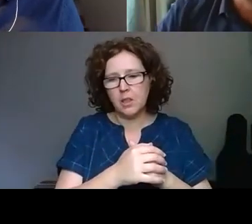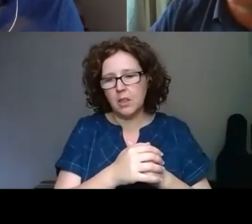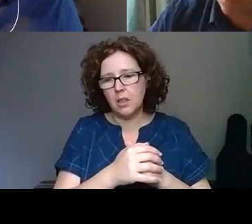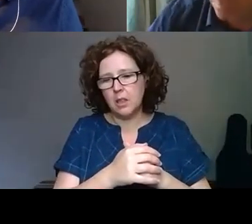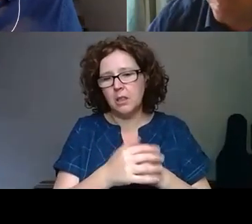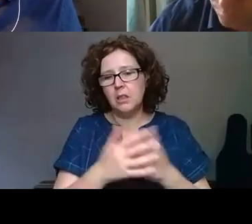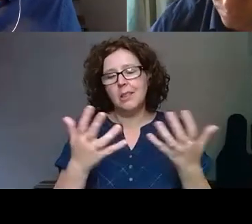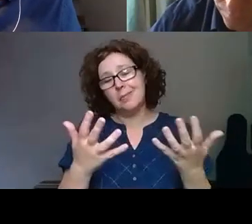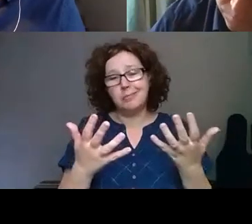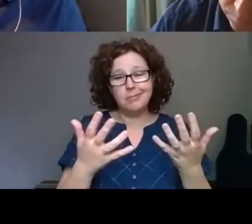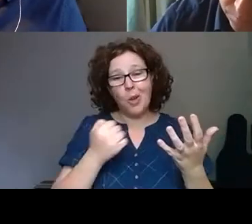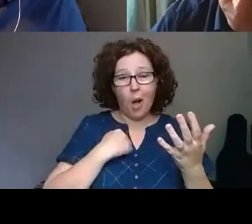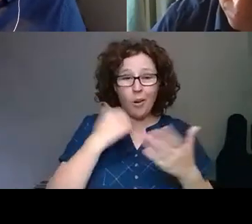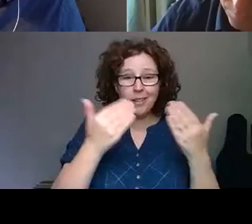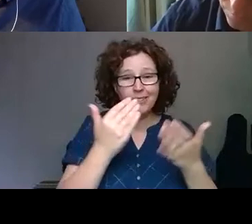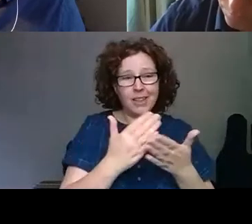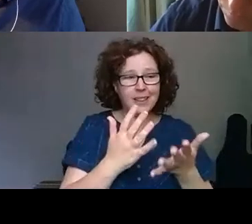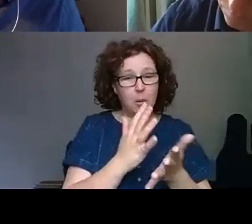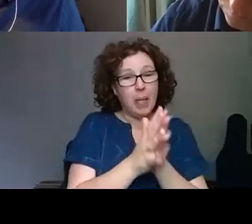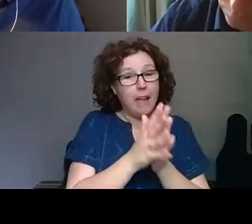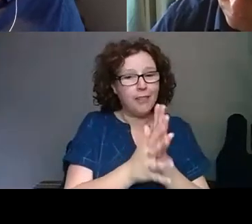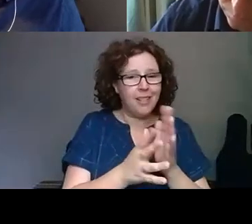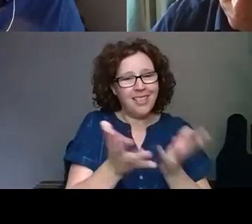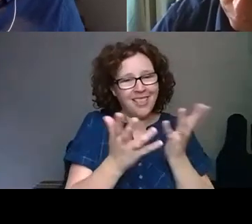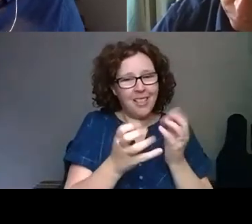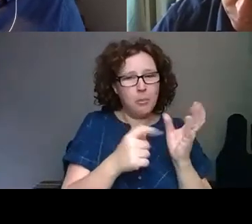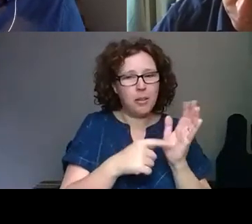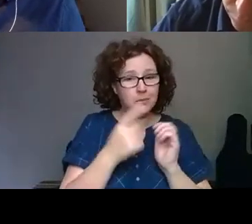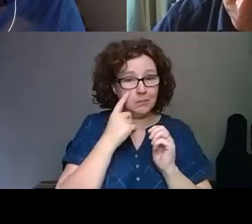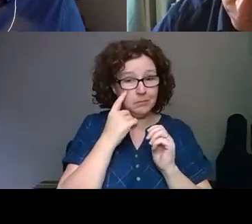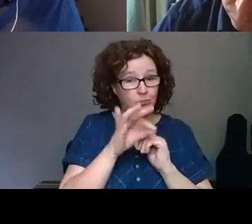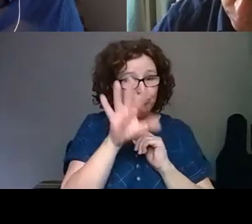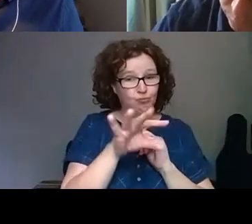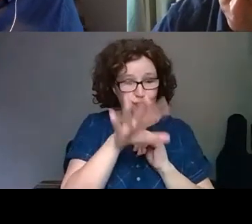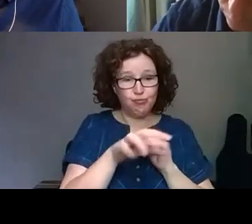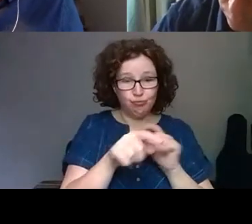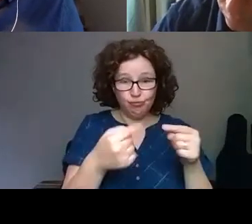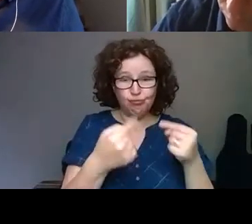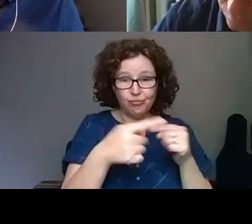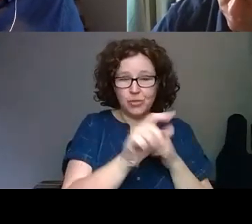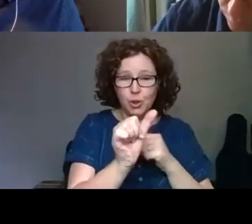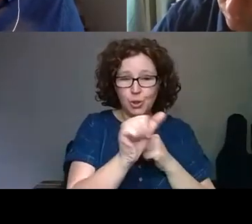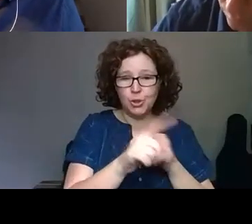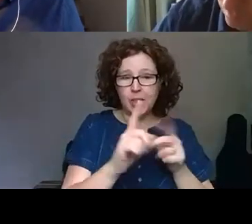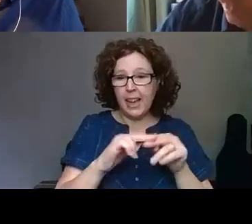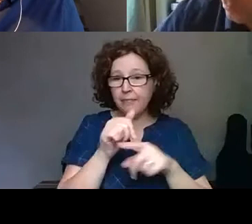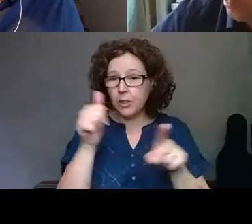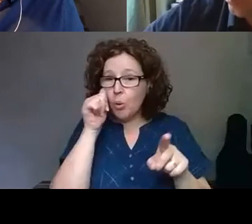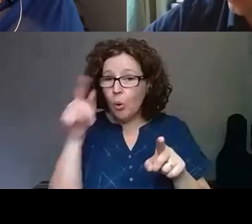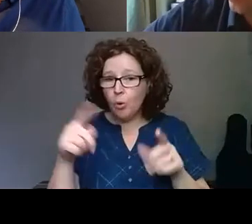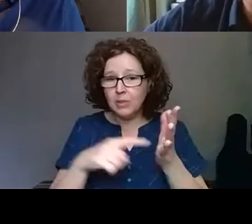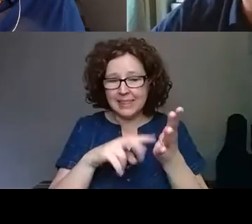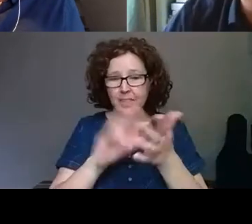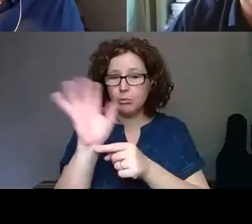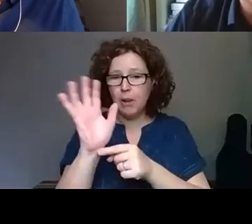a playfully provocative exhibition in, in so doing. And for those of you who are aware of the TV show, Dairy Girls,